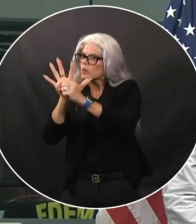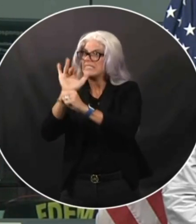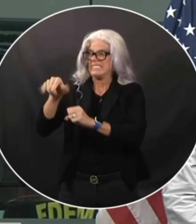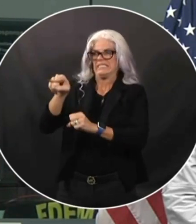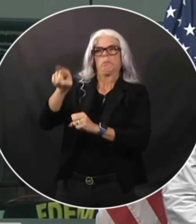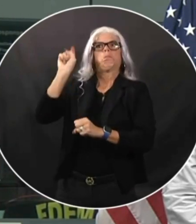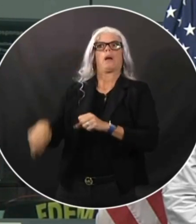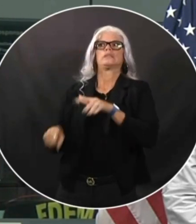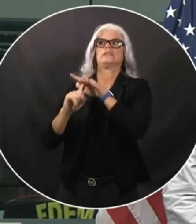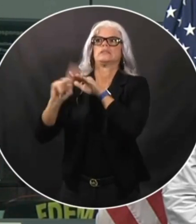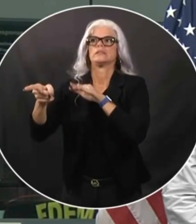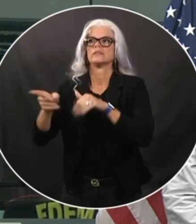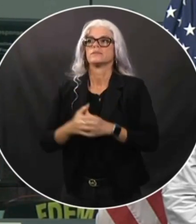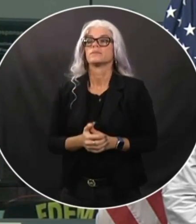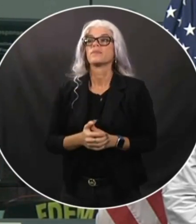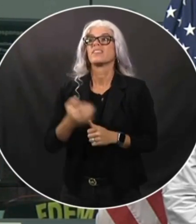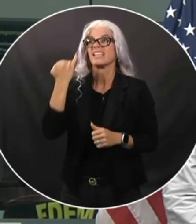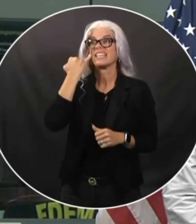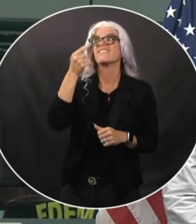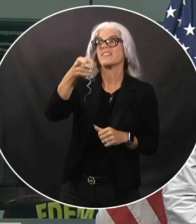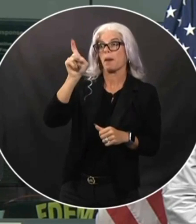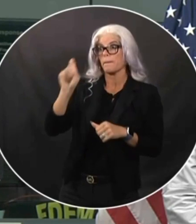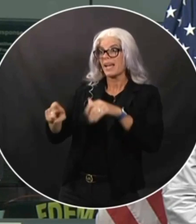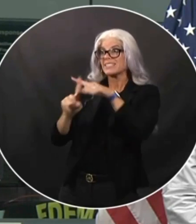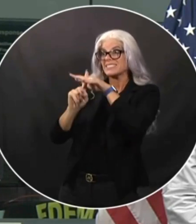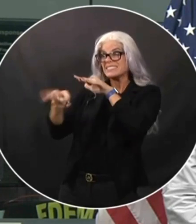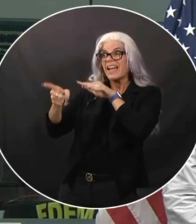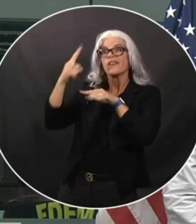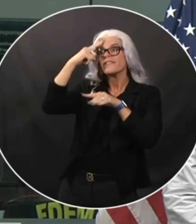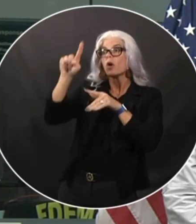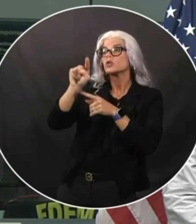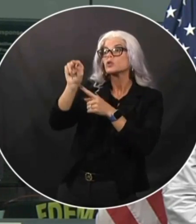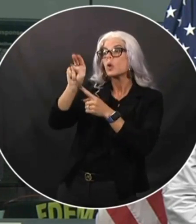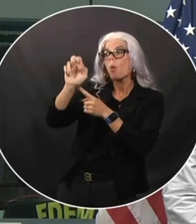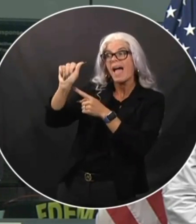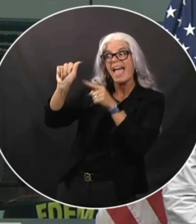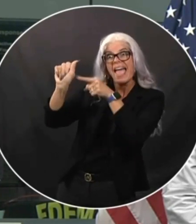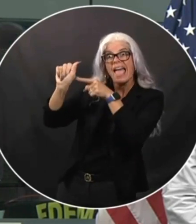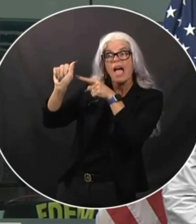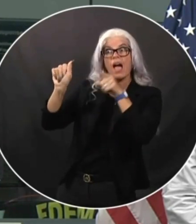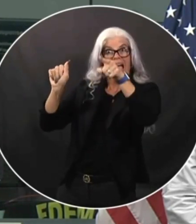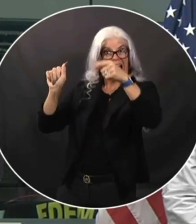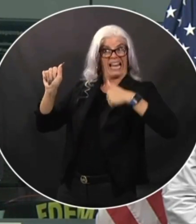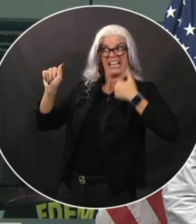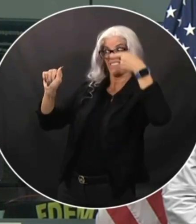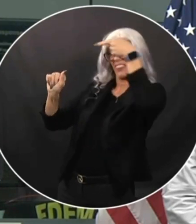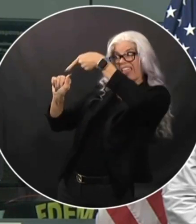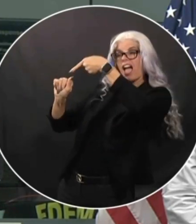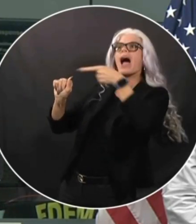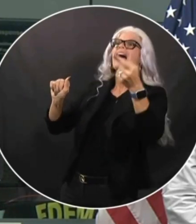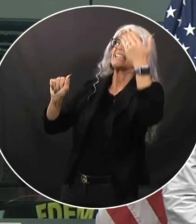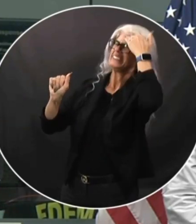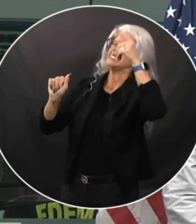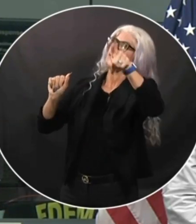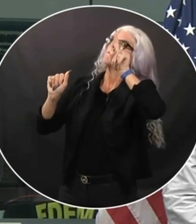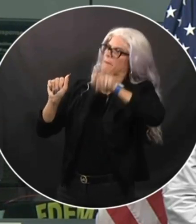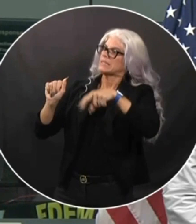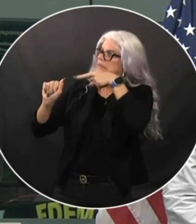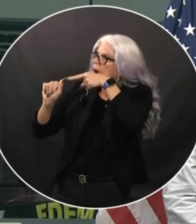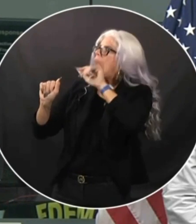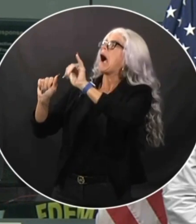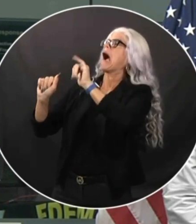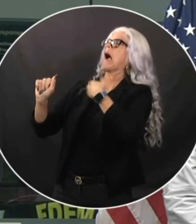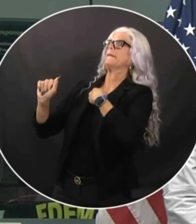evacuation of, say, zone a and you're in zone a, then you know that and you can take the appropriate action. The Florida Department